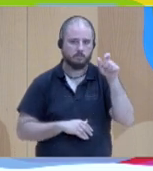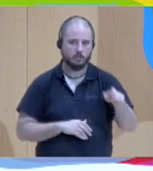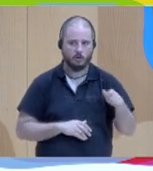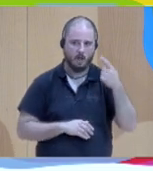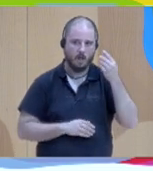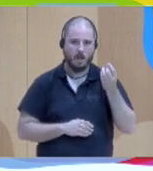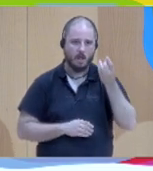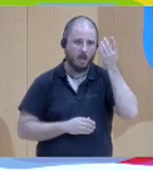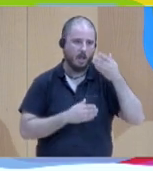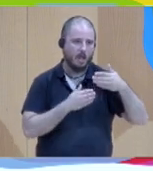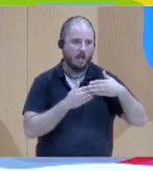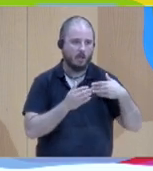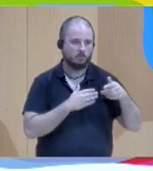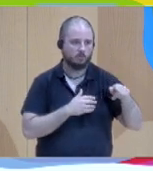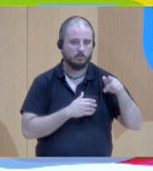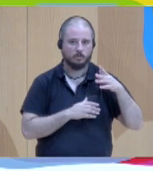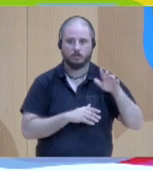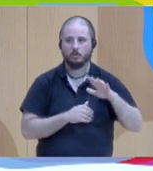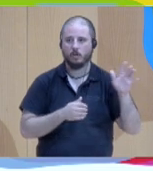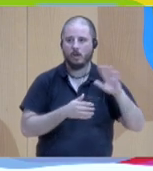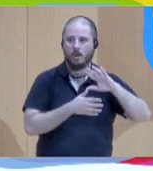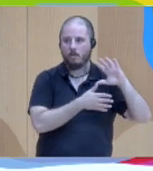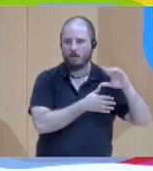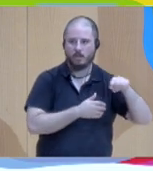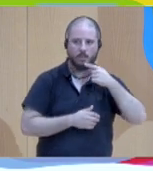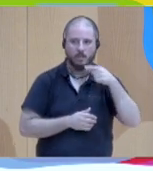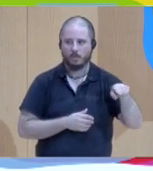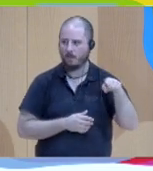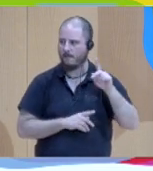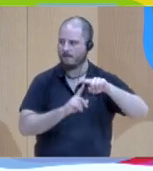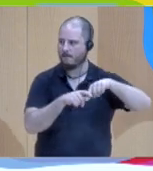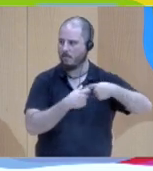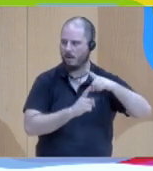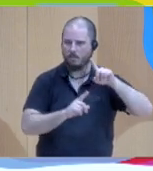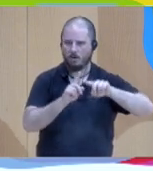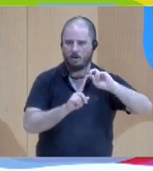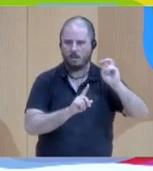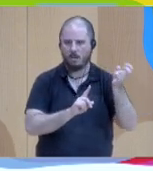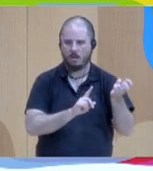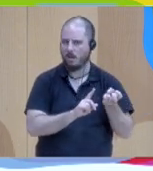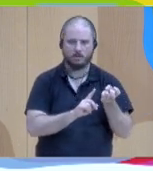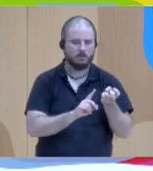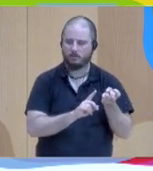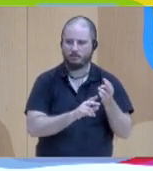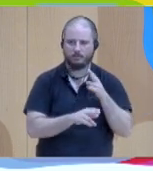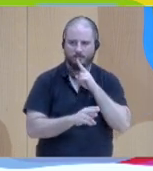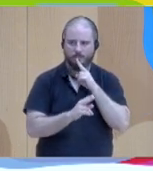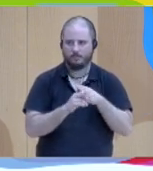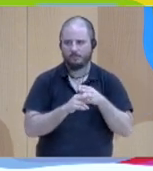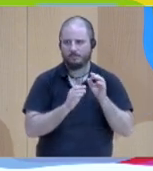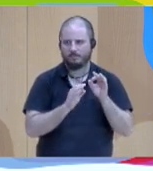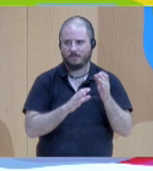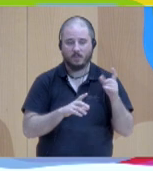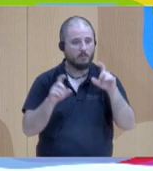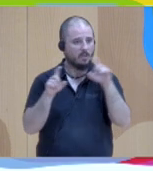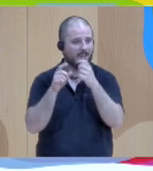Talk about multi-agency families. That is much more complex. Because if you have a family